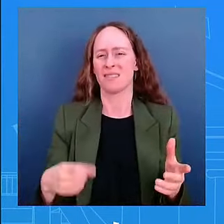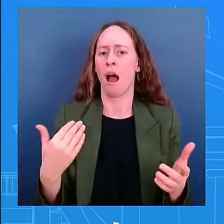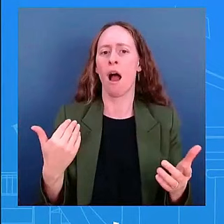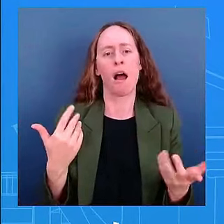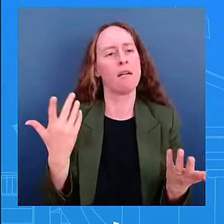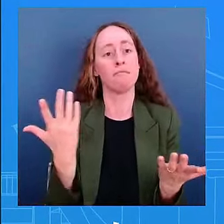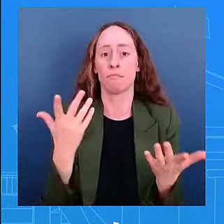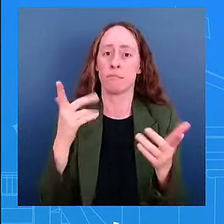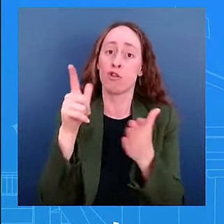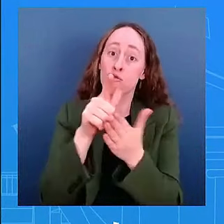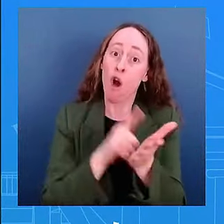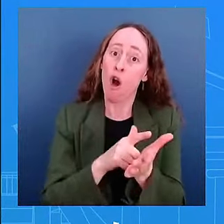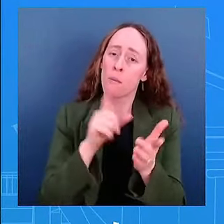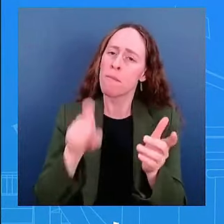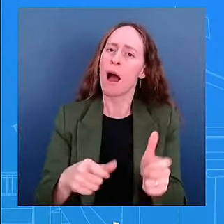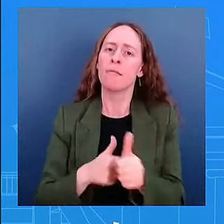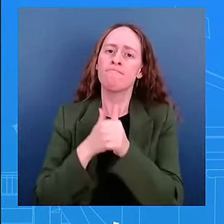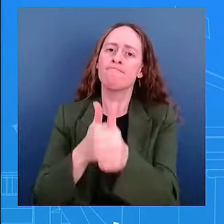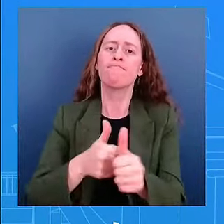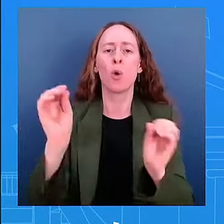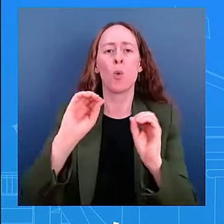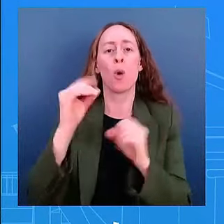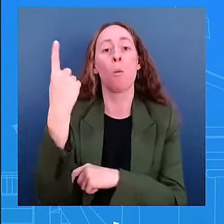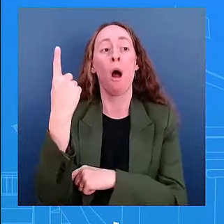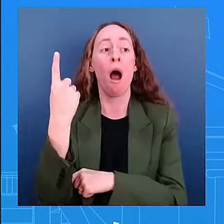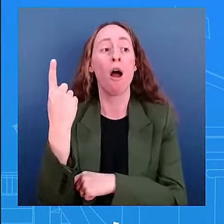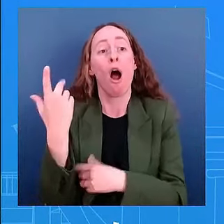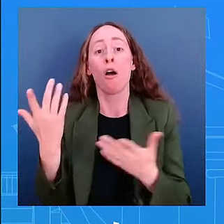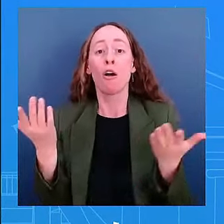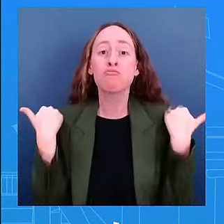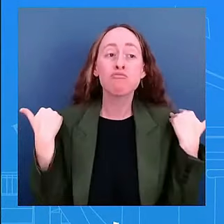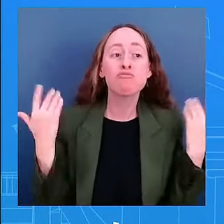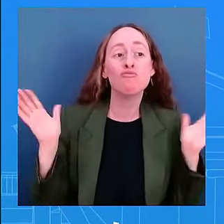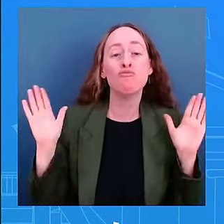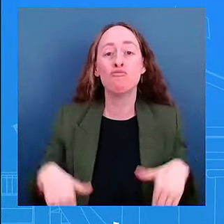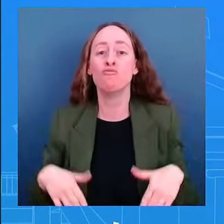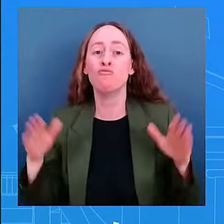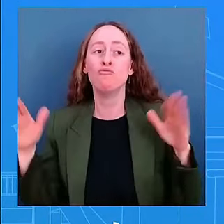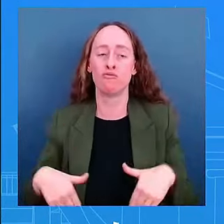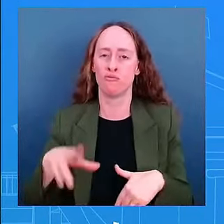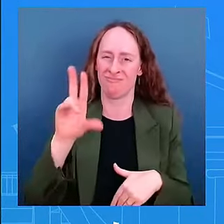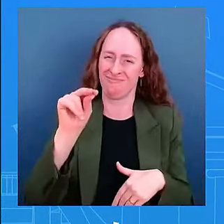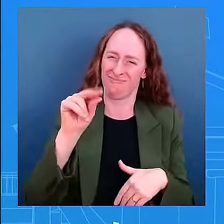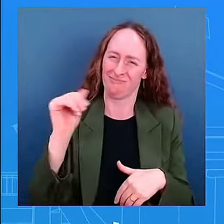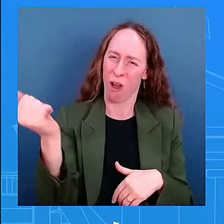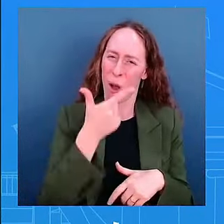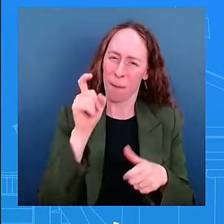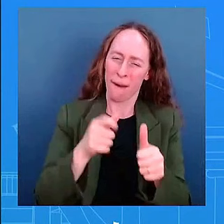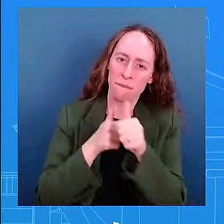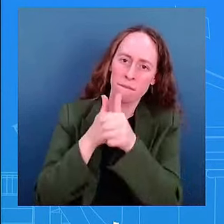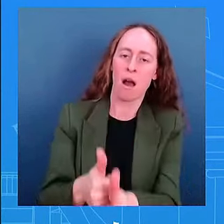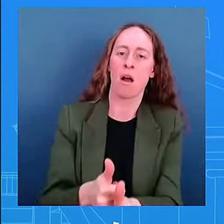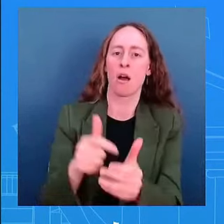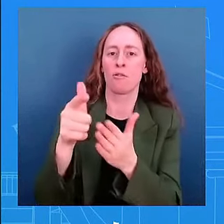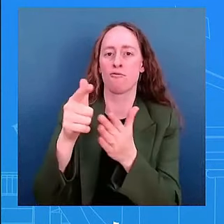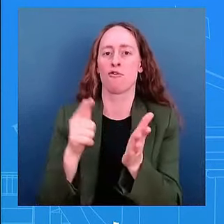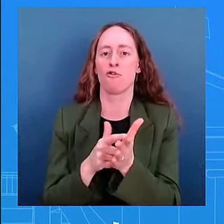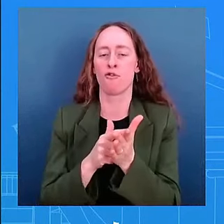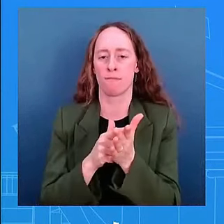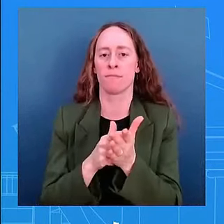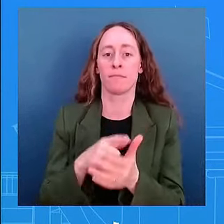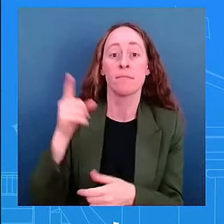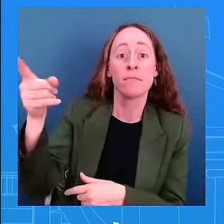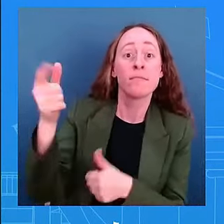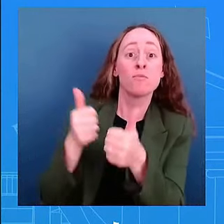law and uh in the wake of the supreme court ruling for example it grants president's immunity for